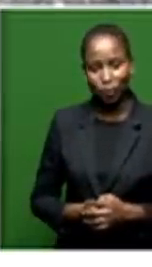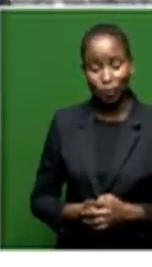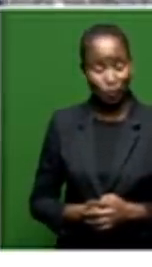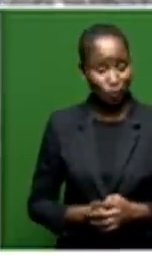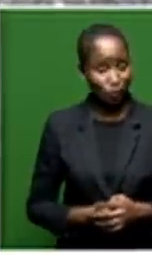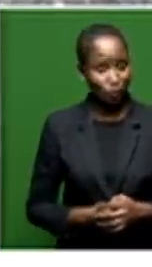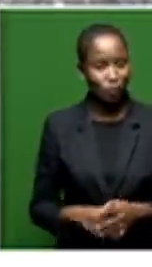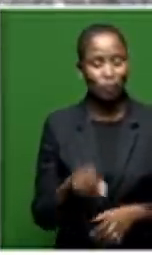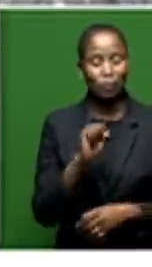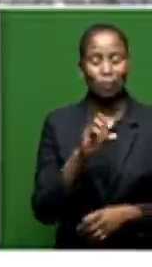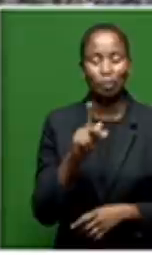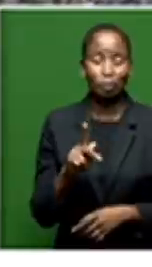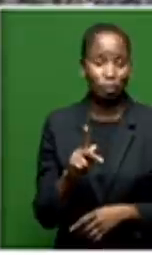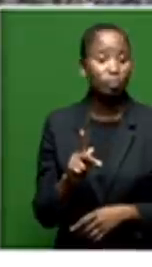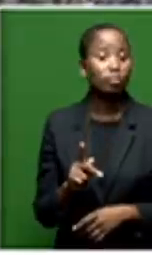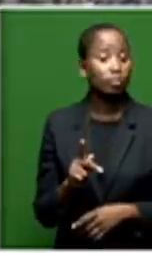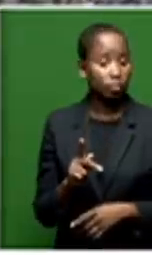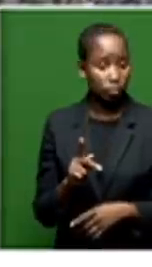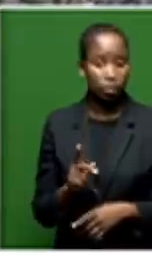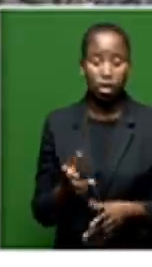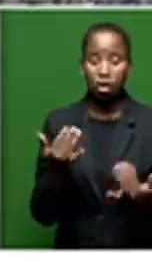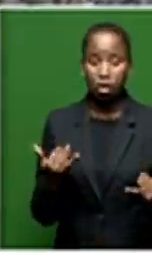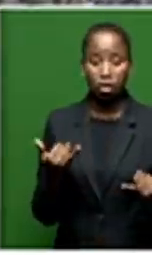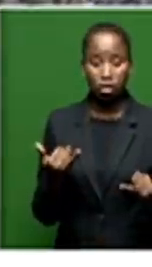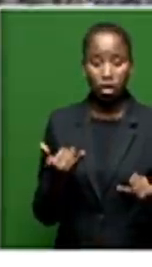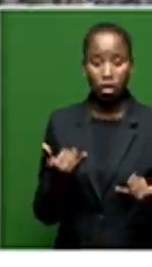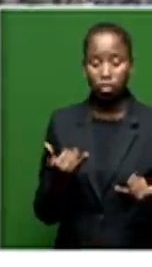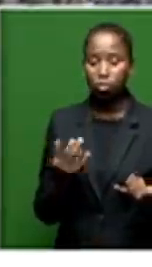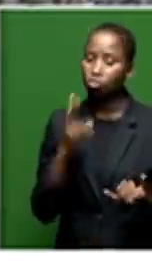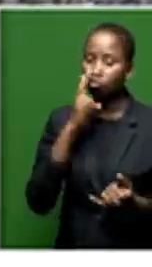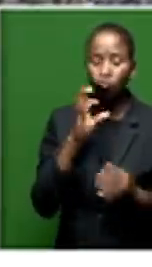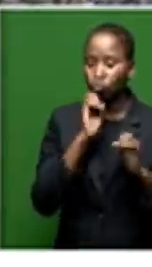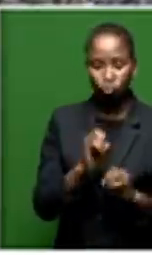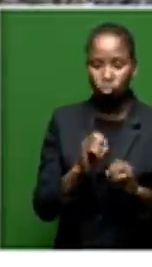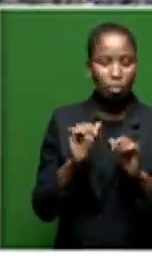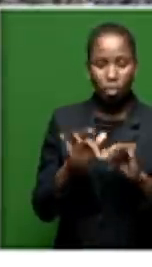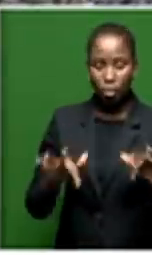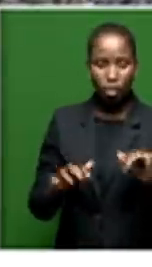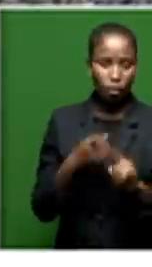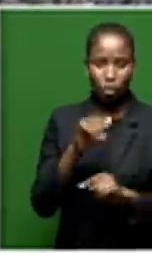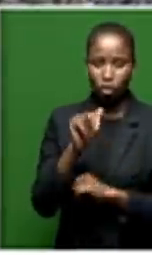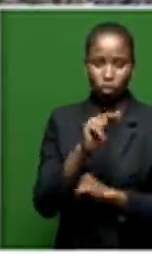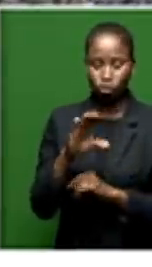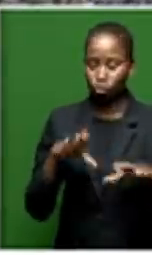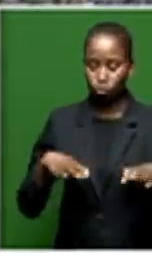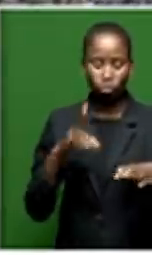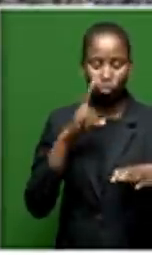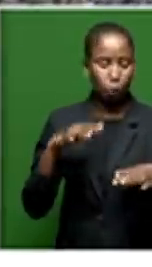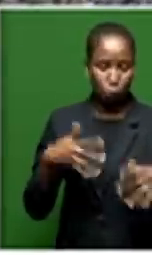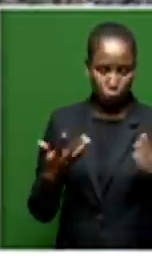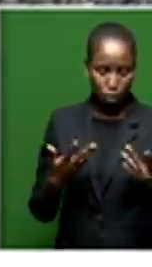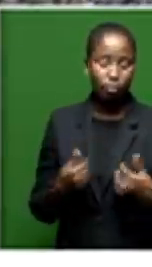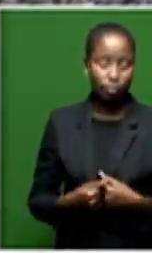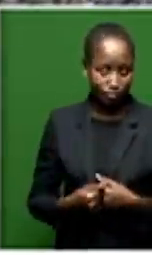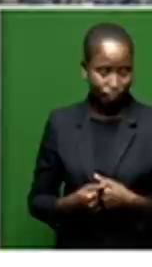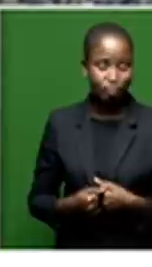Well, Sakina, this morning we have not seen ANC heavyweights making their way to this Bloemfontein High Court. We do know